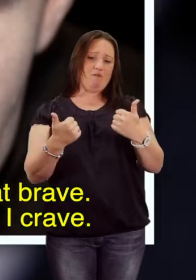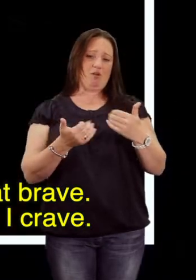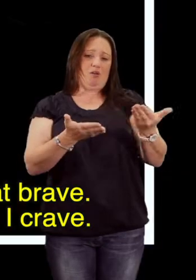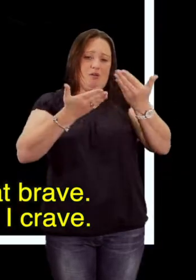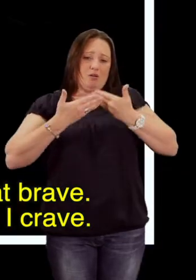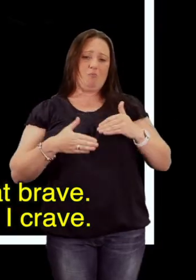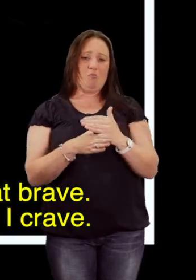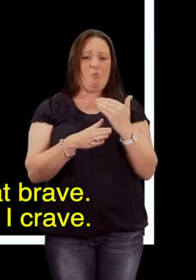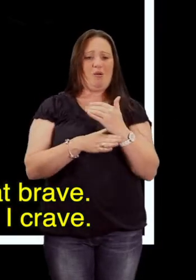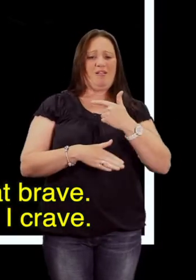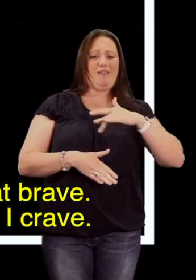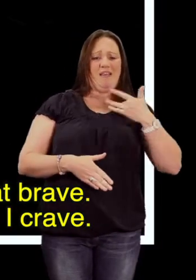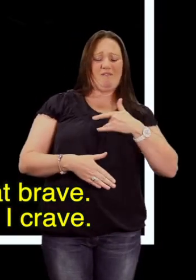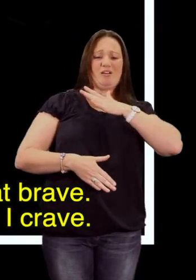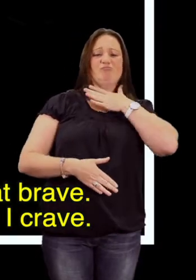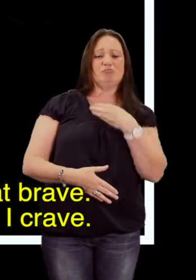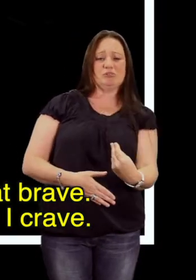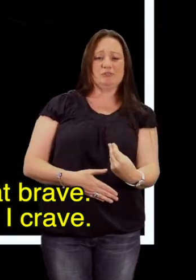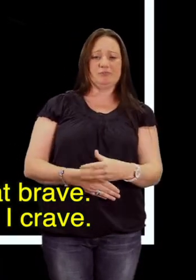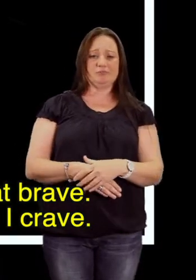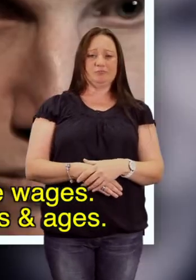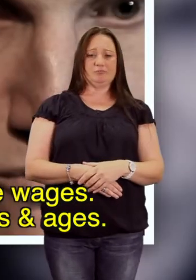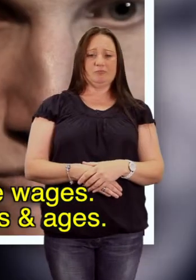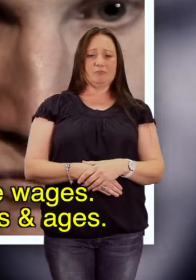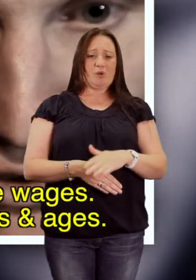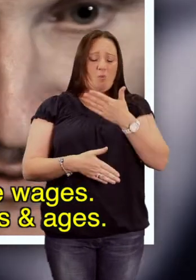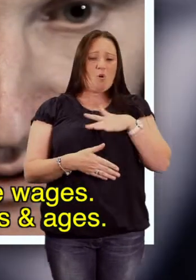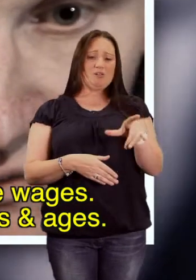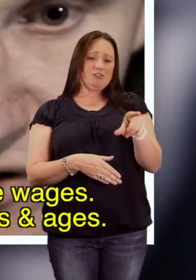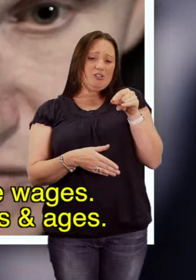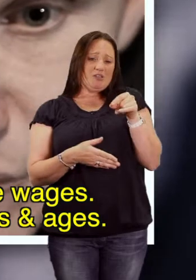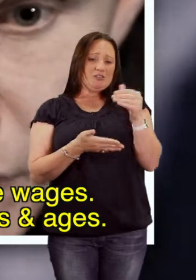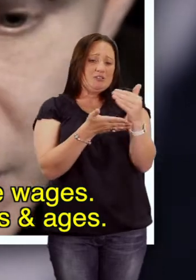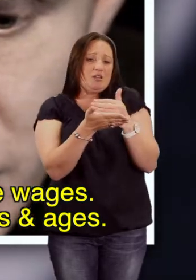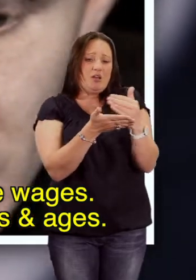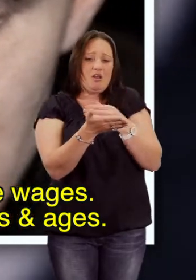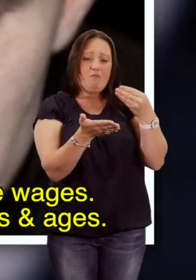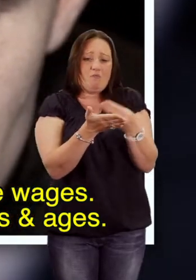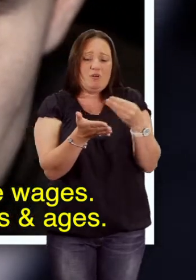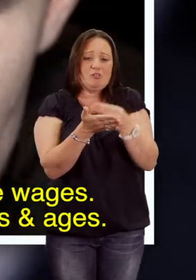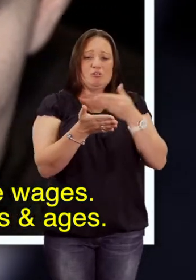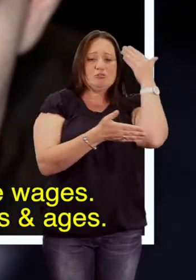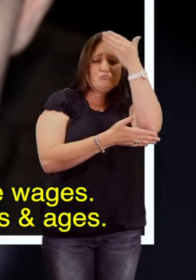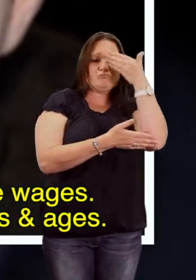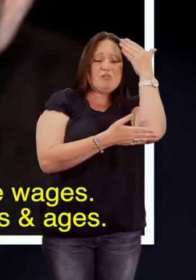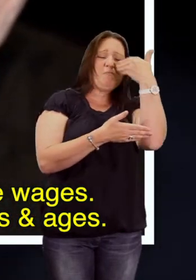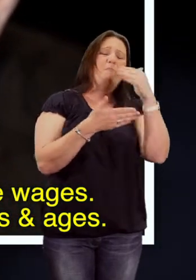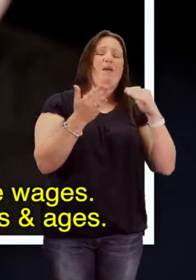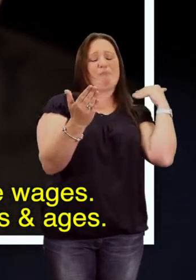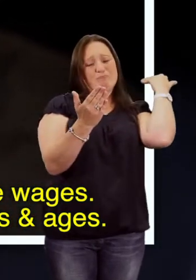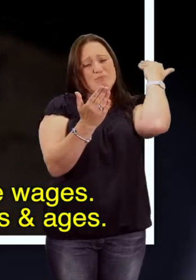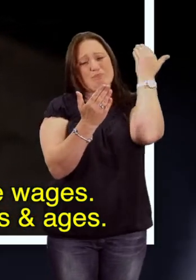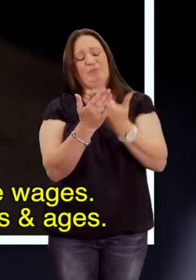brave. To give me the working life that I crave. I want the chance to save some wages. It's a dream I've had for